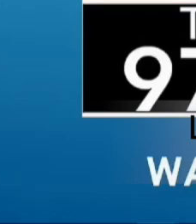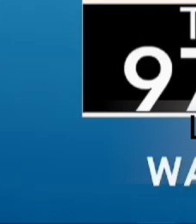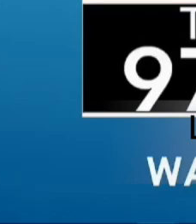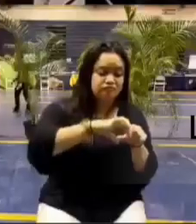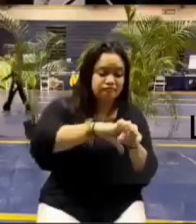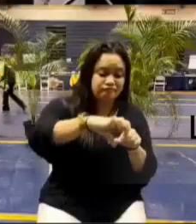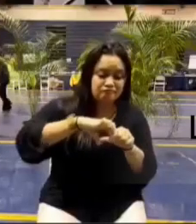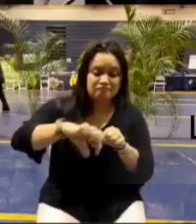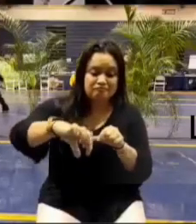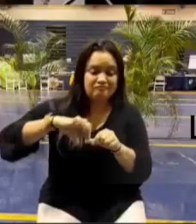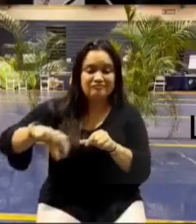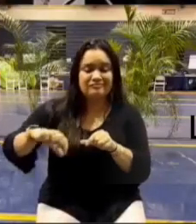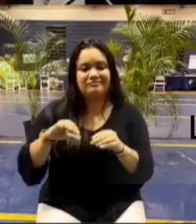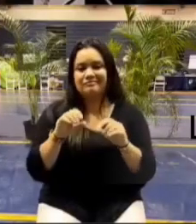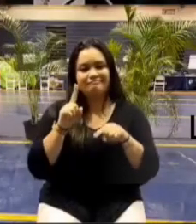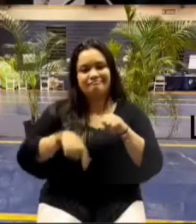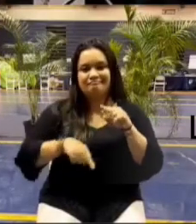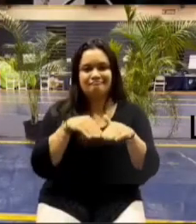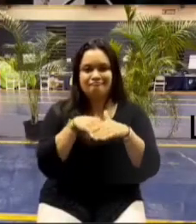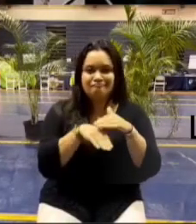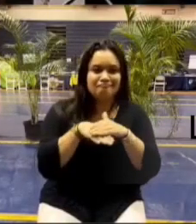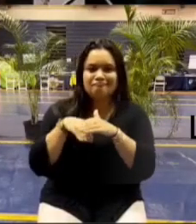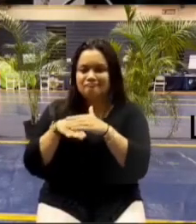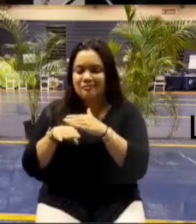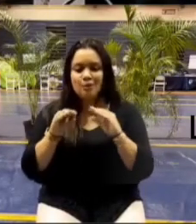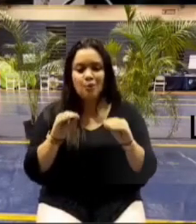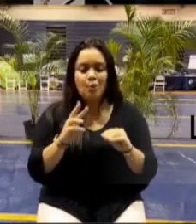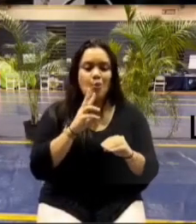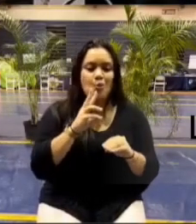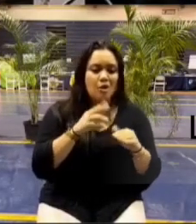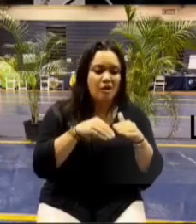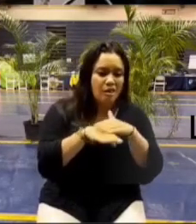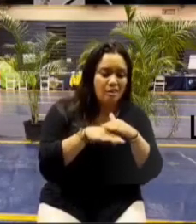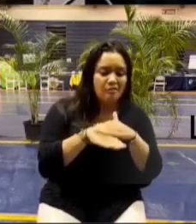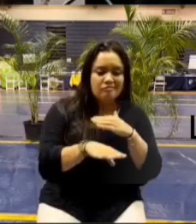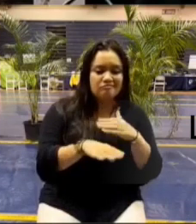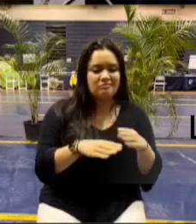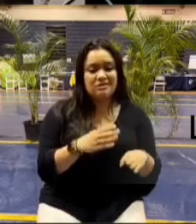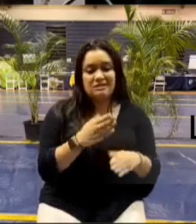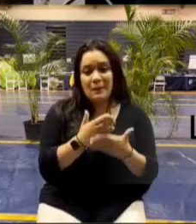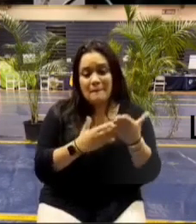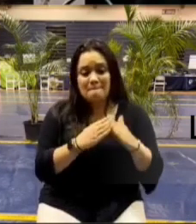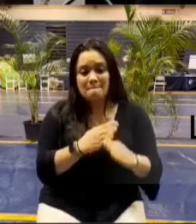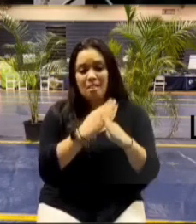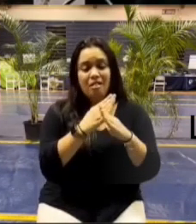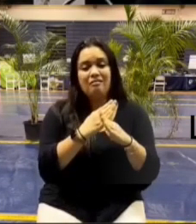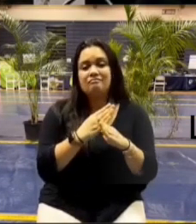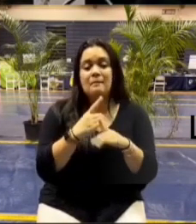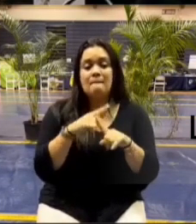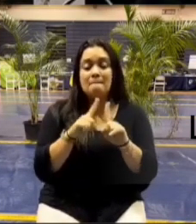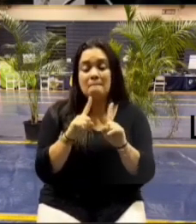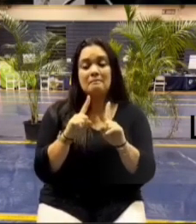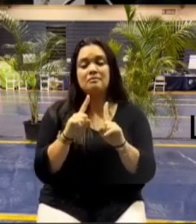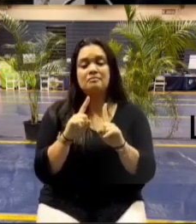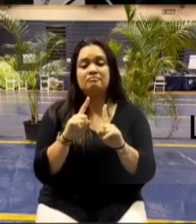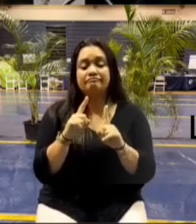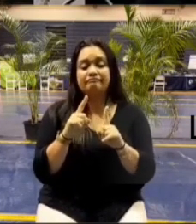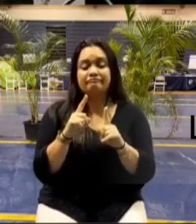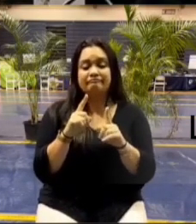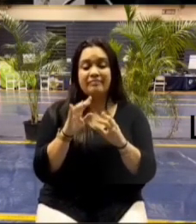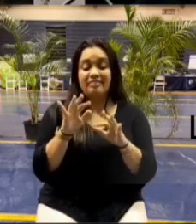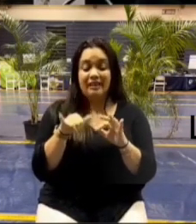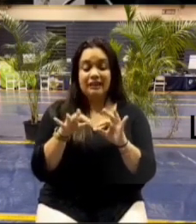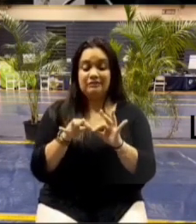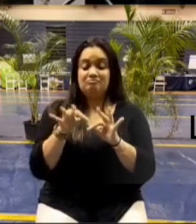were flooded and couldn't be uh you know emptied of water fast enough some were blocked um however even that deferred